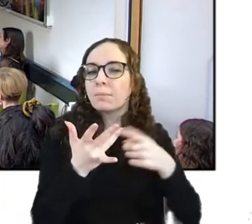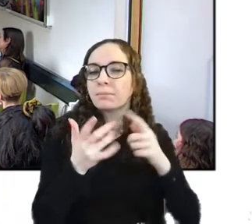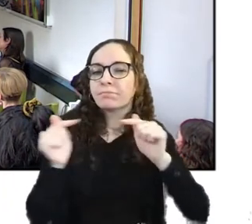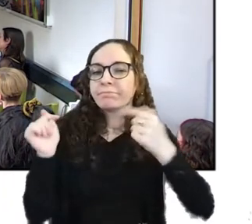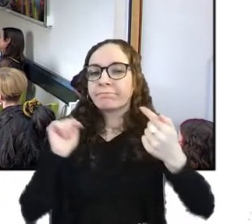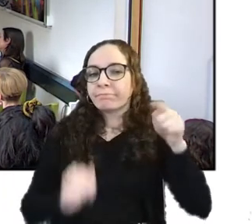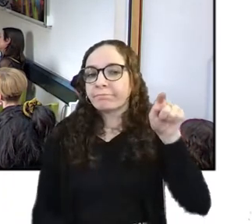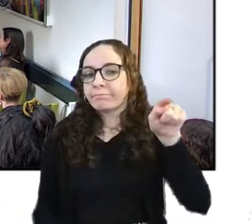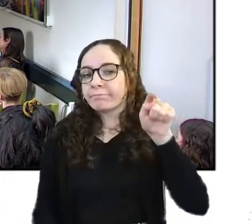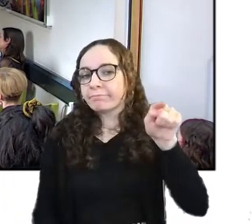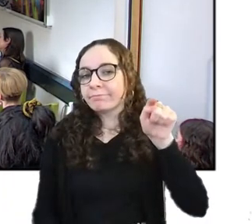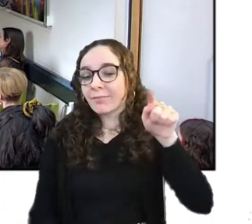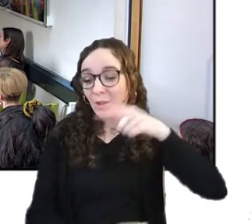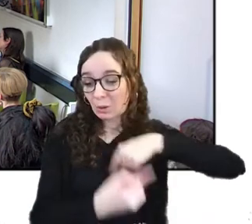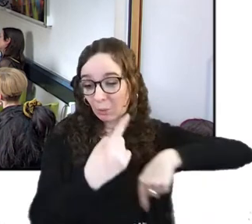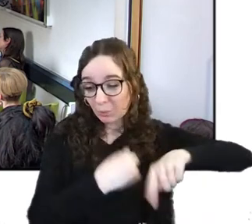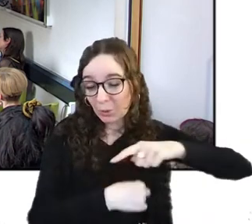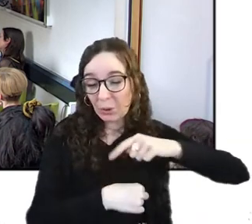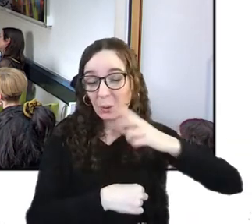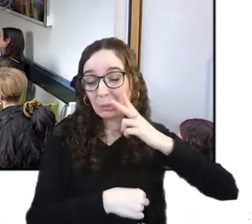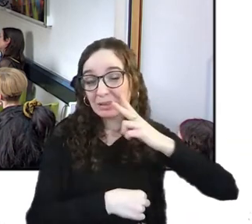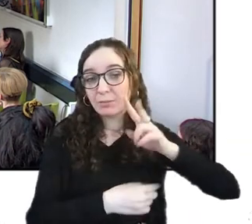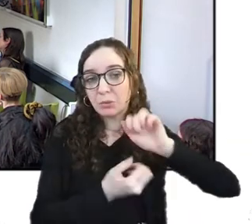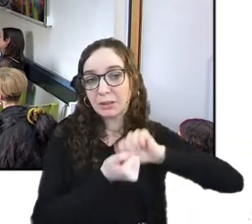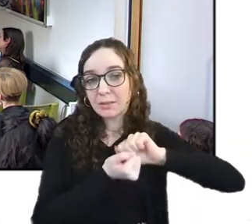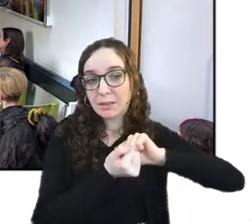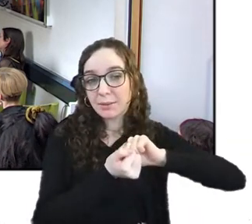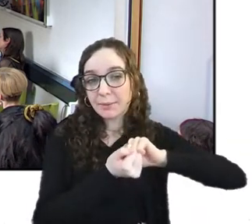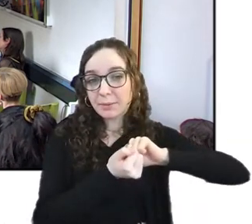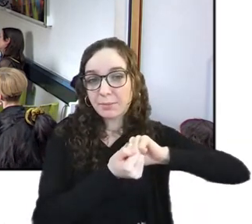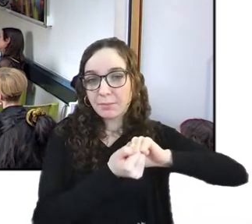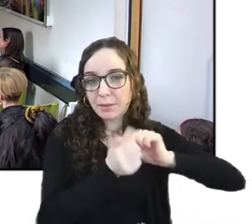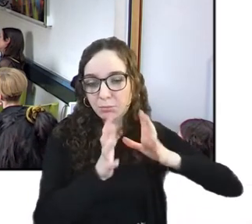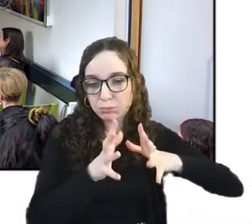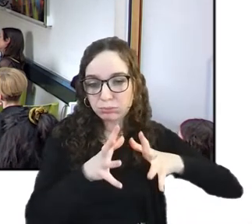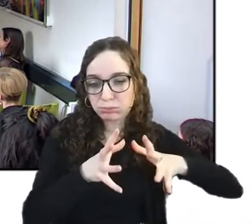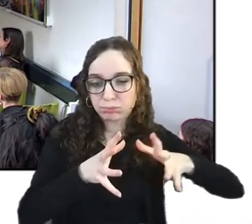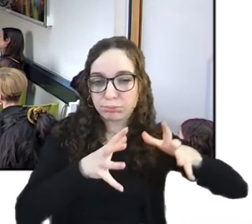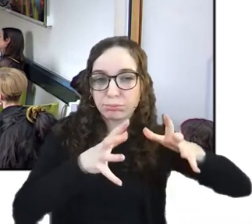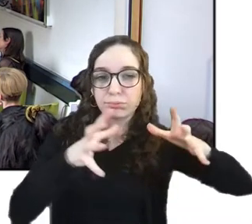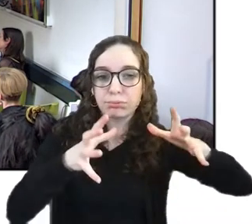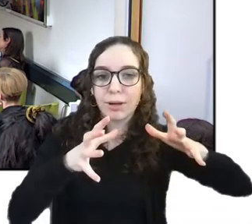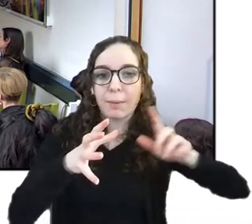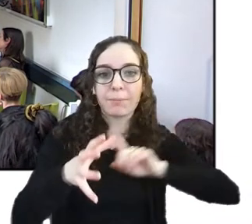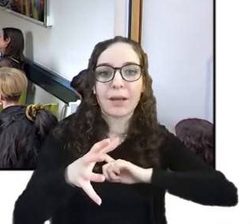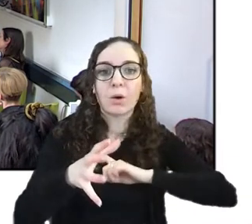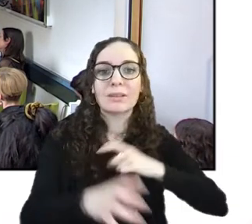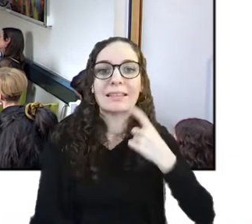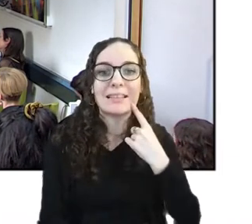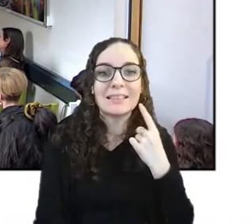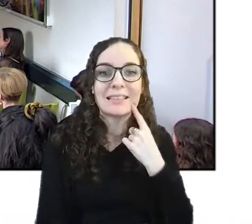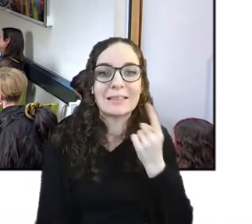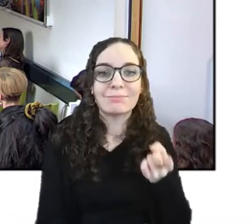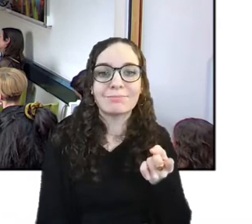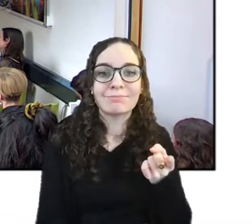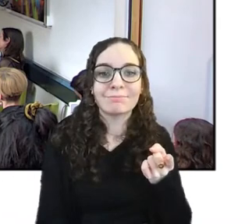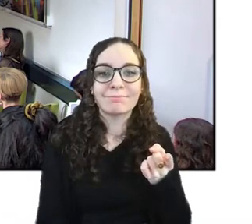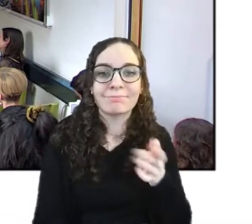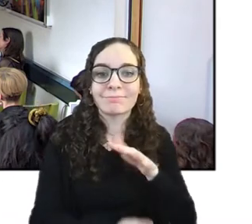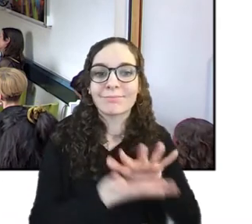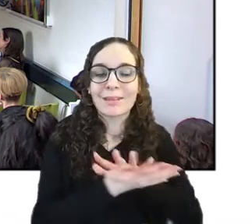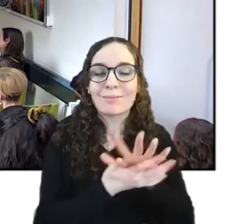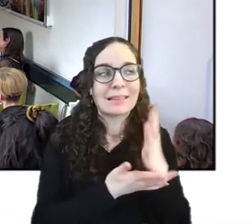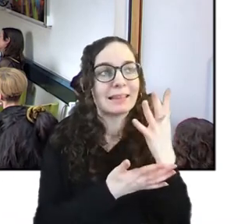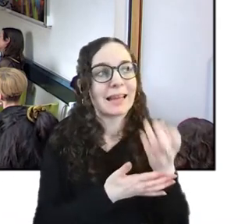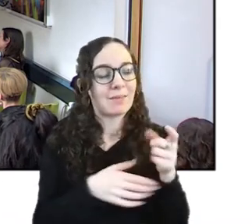tend to accumulate so much stuff because it's just kind of easier and it doesn't have that same kind of physical presence